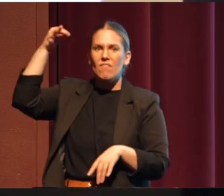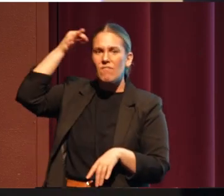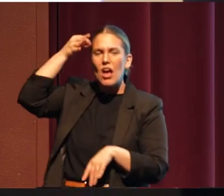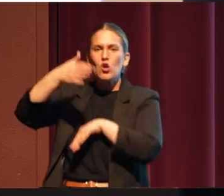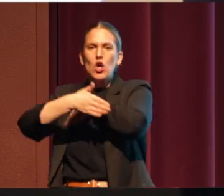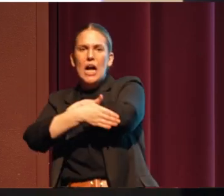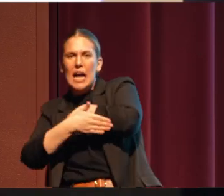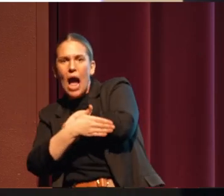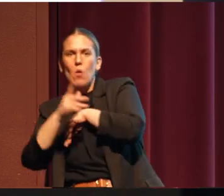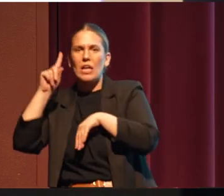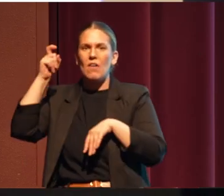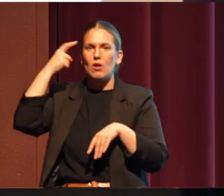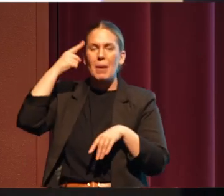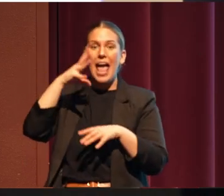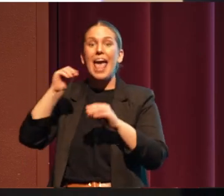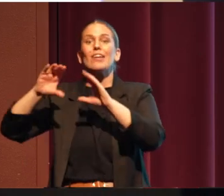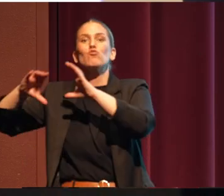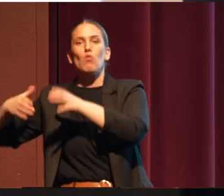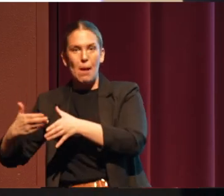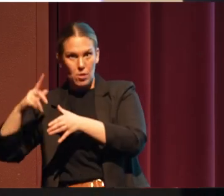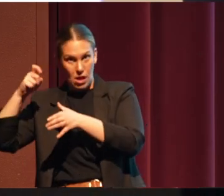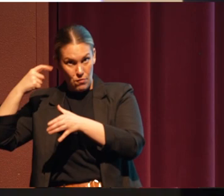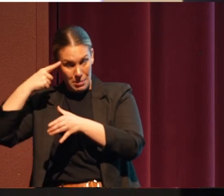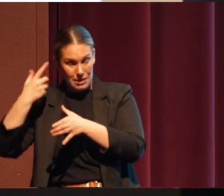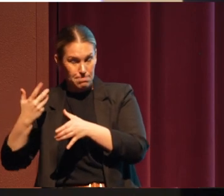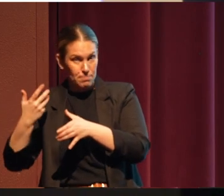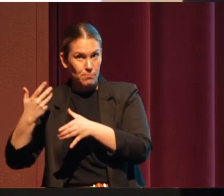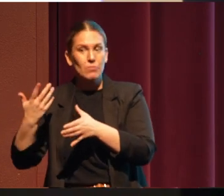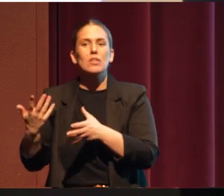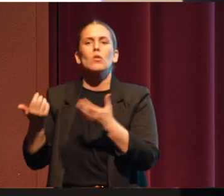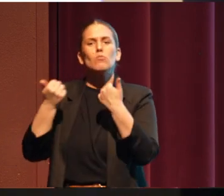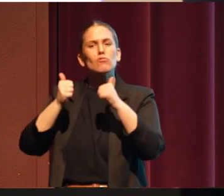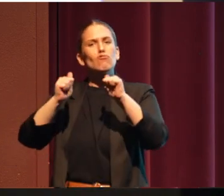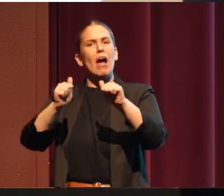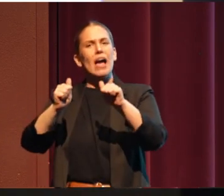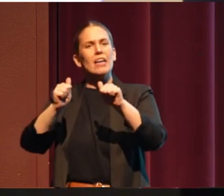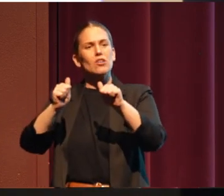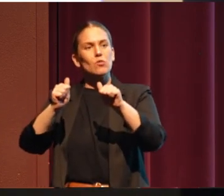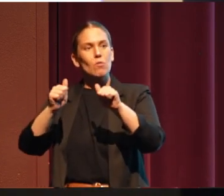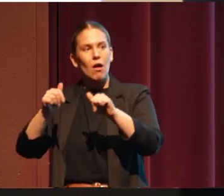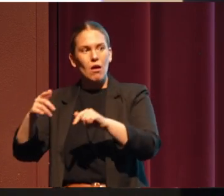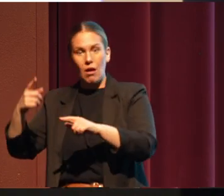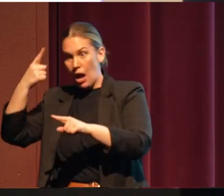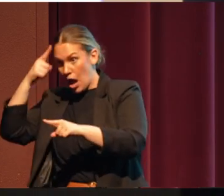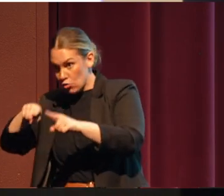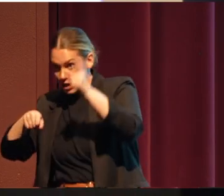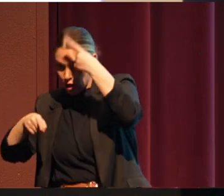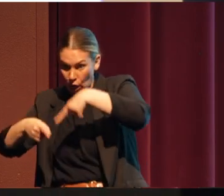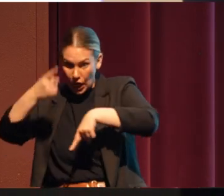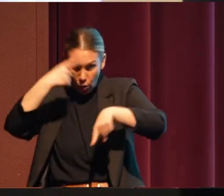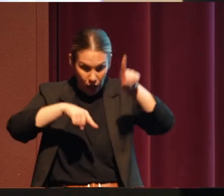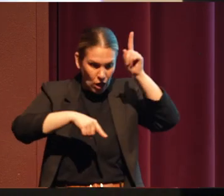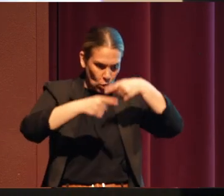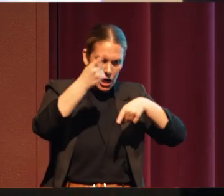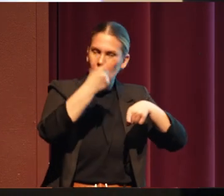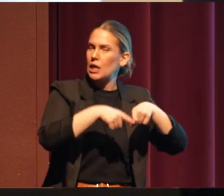and then your tribal government. And so trying to find common ground becomes even more difficult.